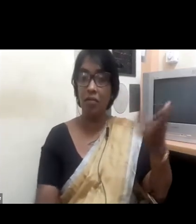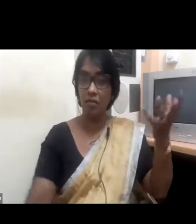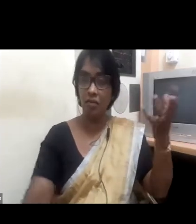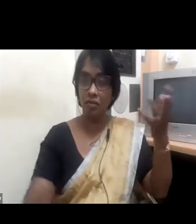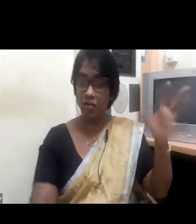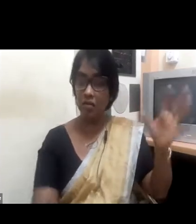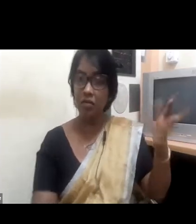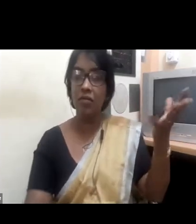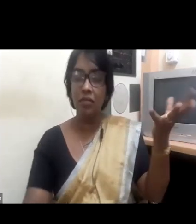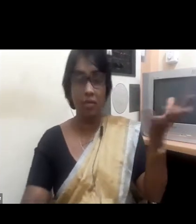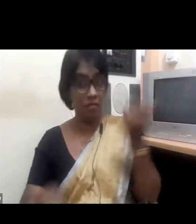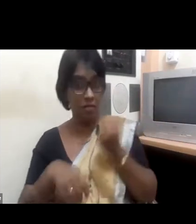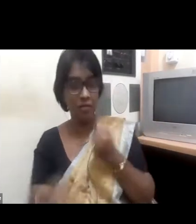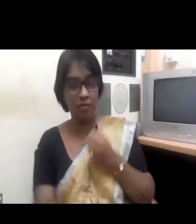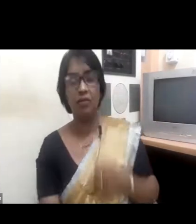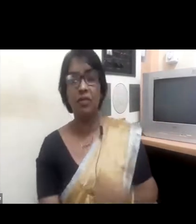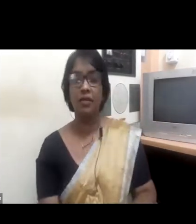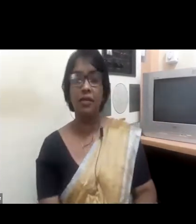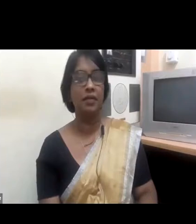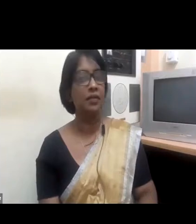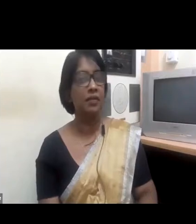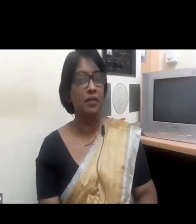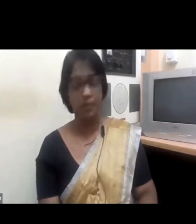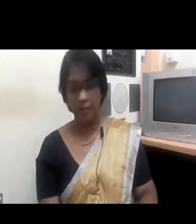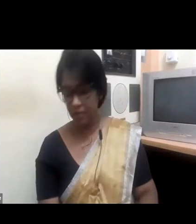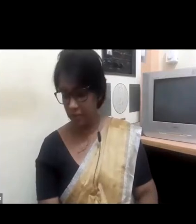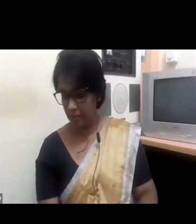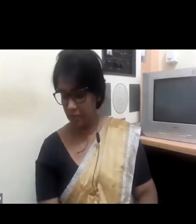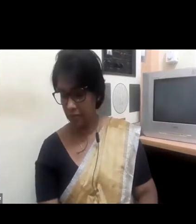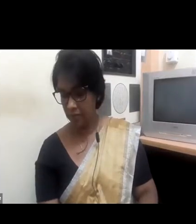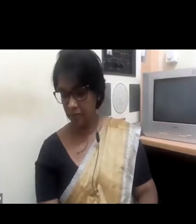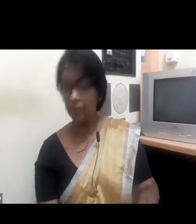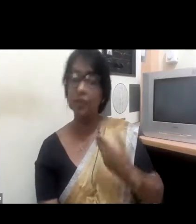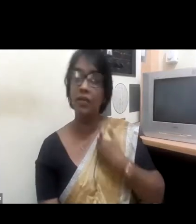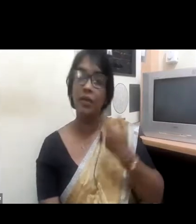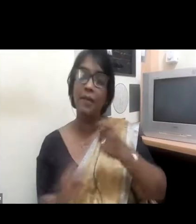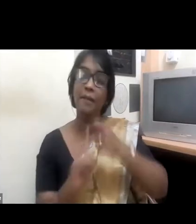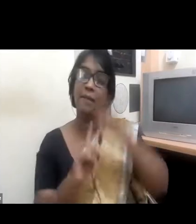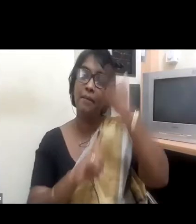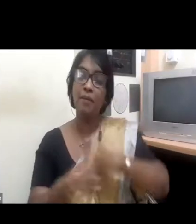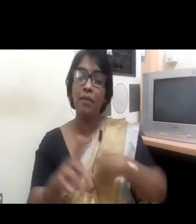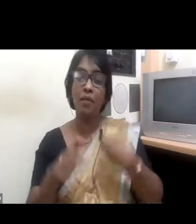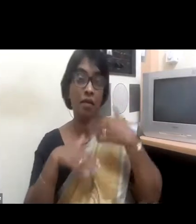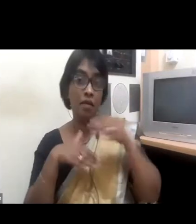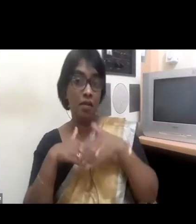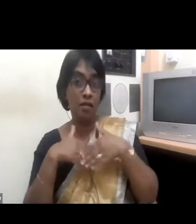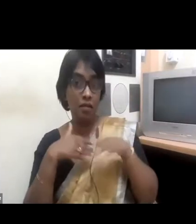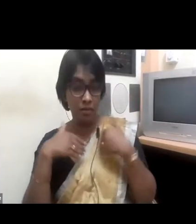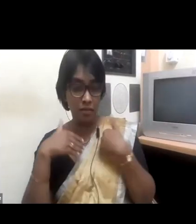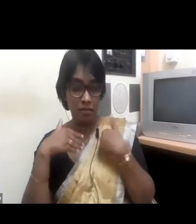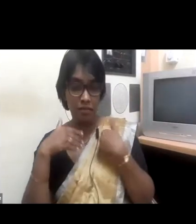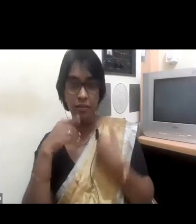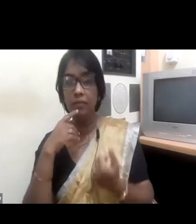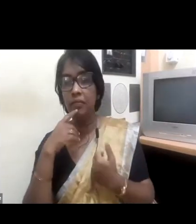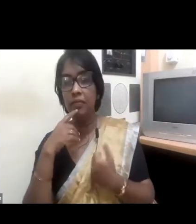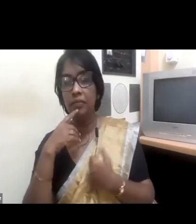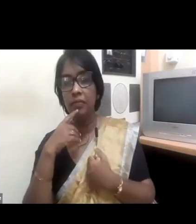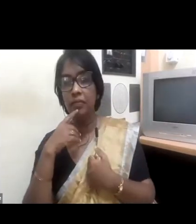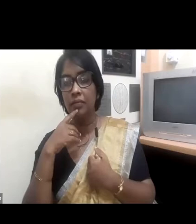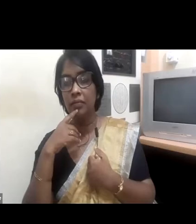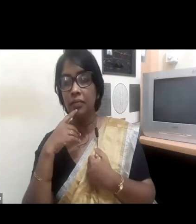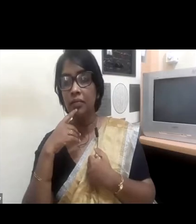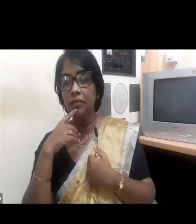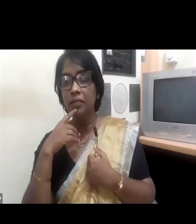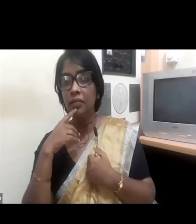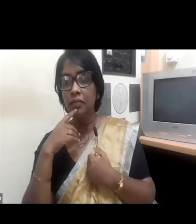My own personal experience, I currently, my reporting manager is a woman. She is the corporate vice